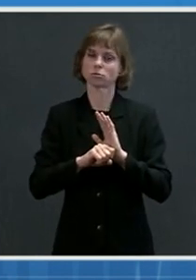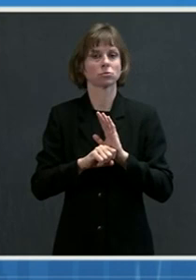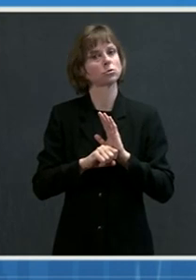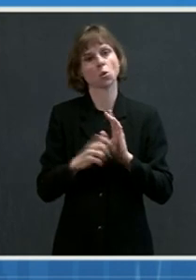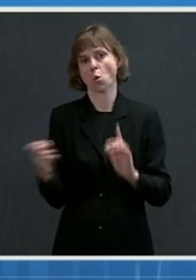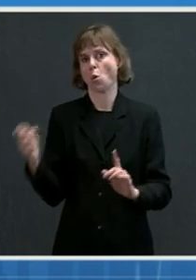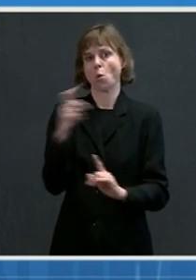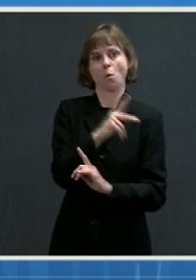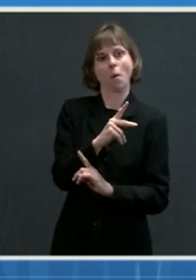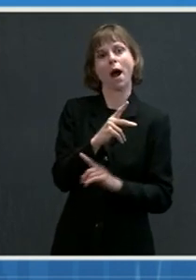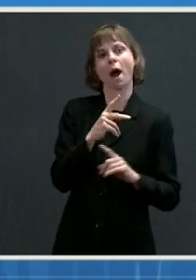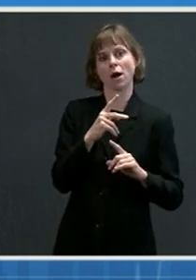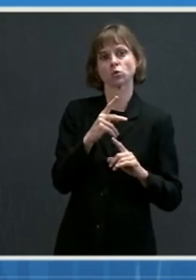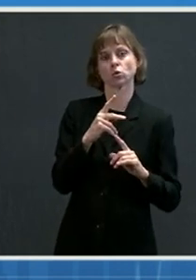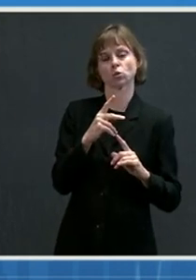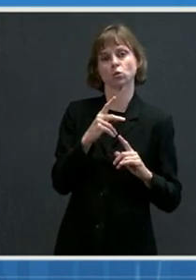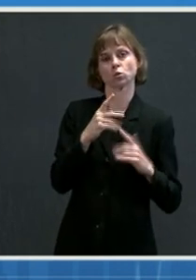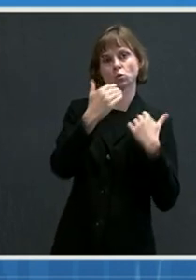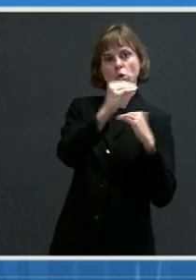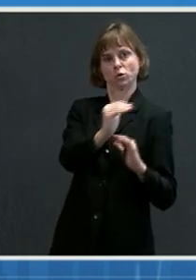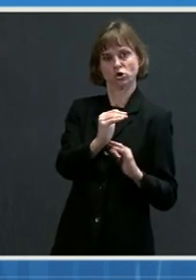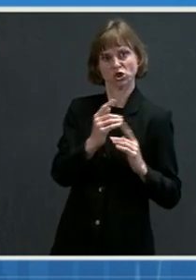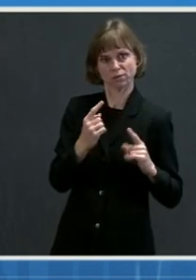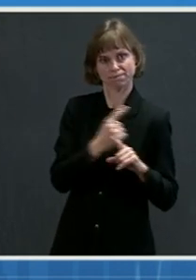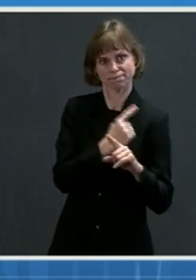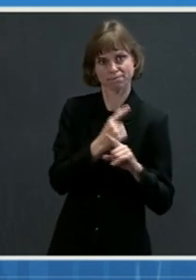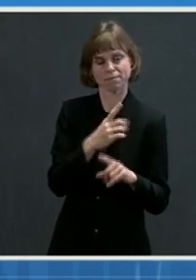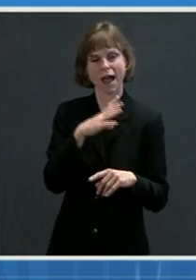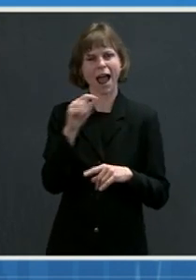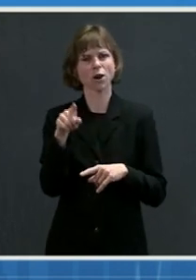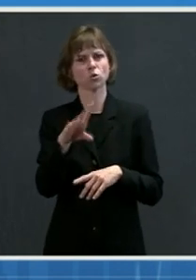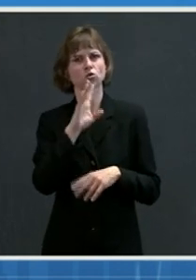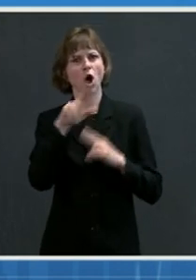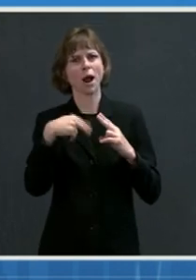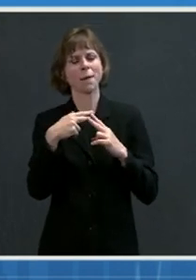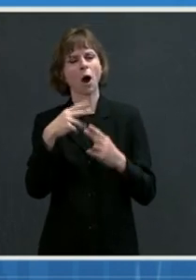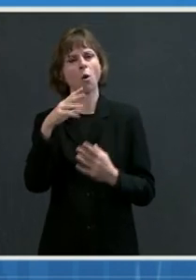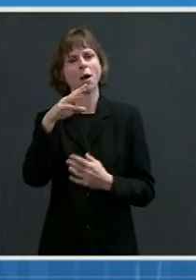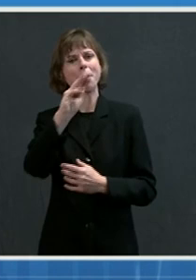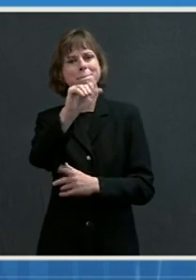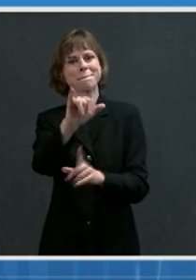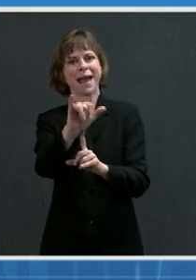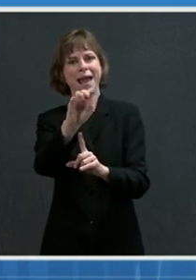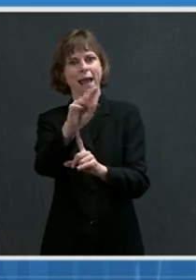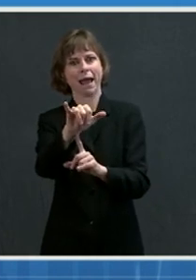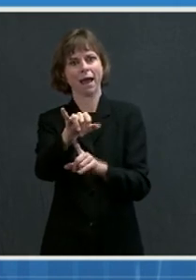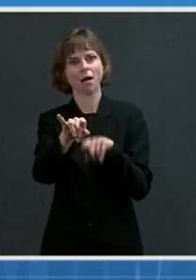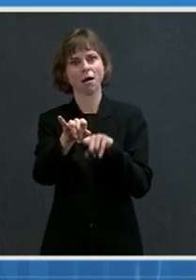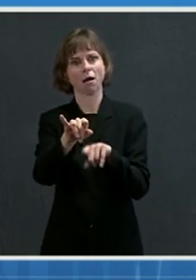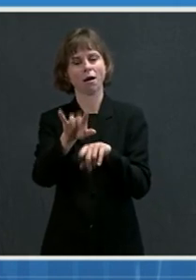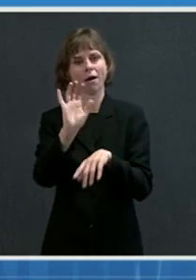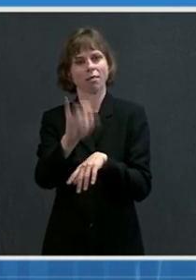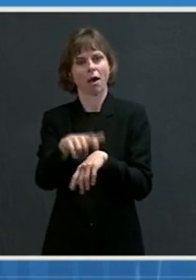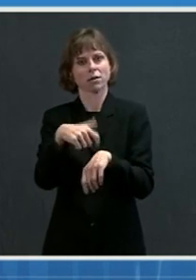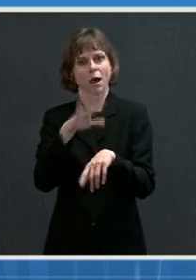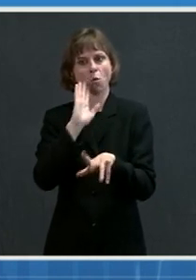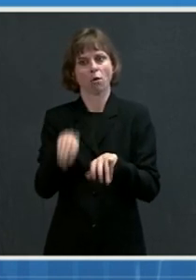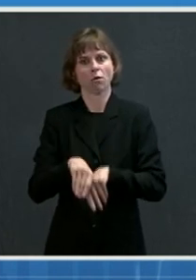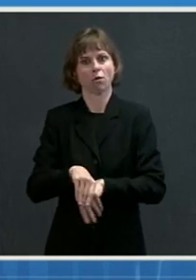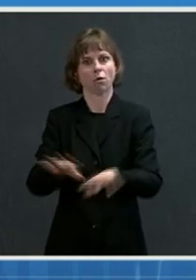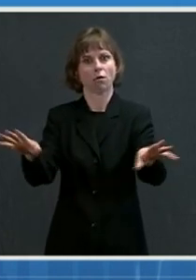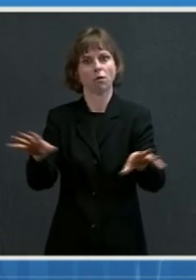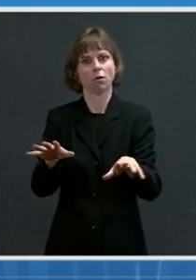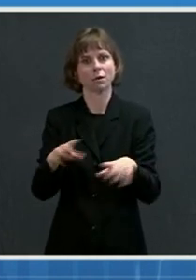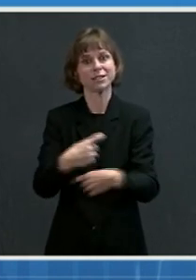And also in terms of the May benchmark as it relates to distributing the vaccine, what are the potential